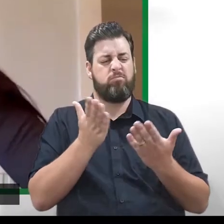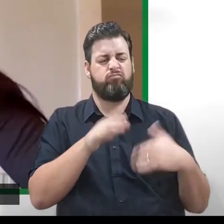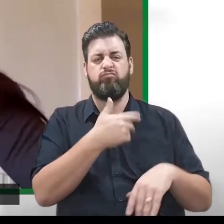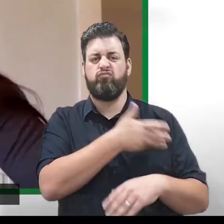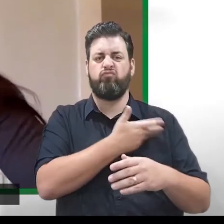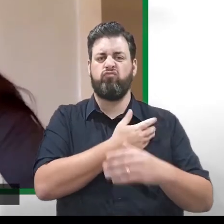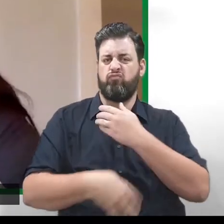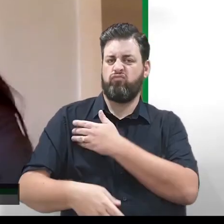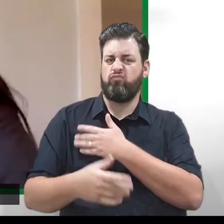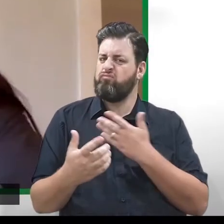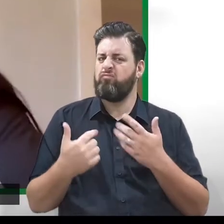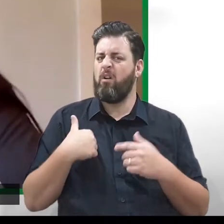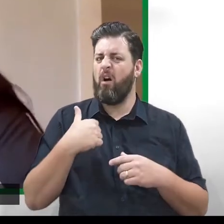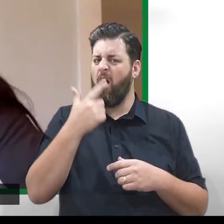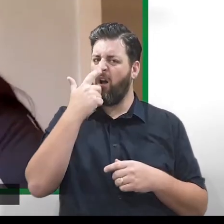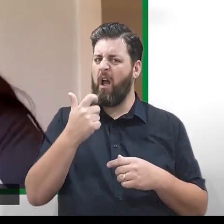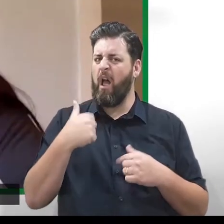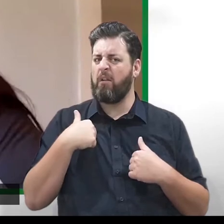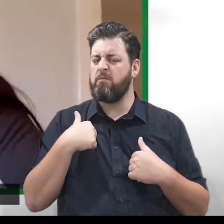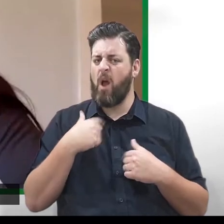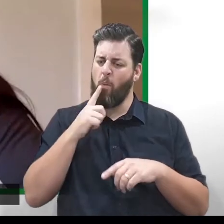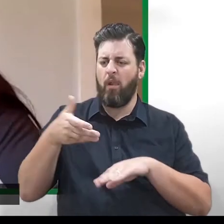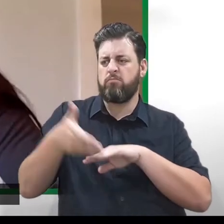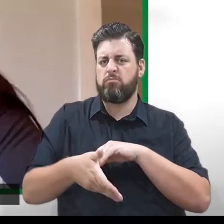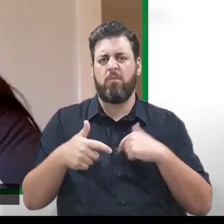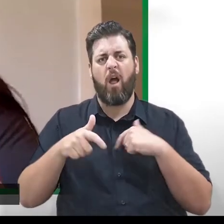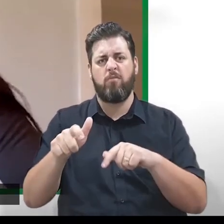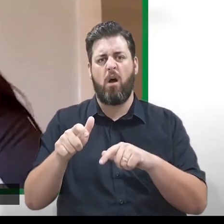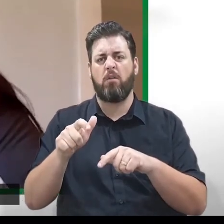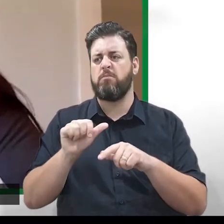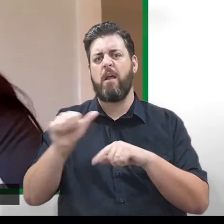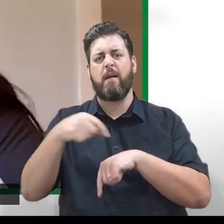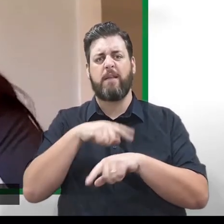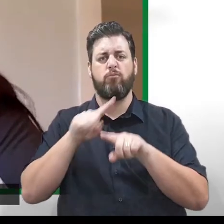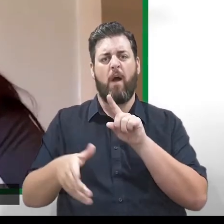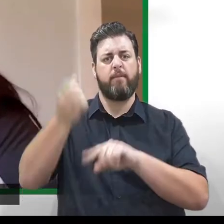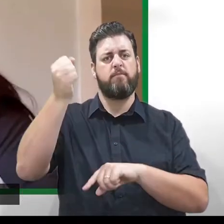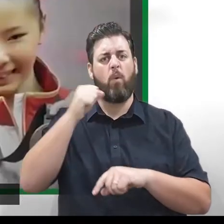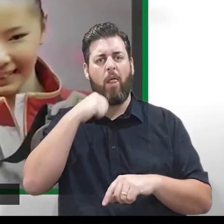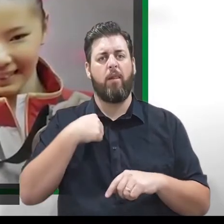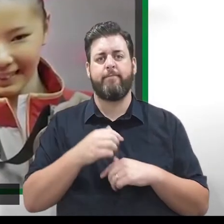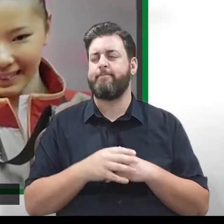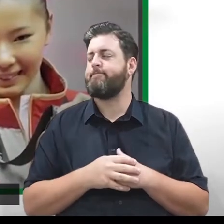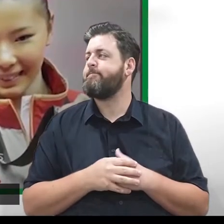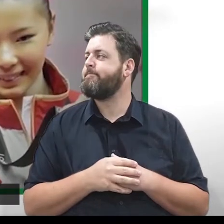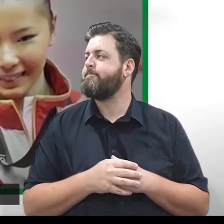yourselves back up and say, do you know what, I'm going to work really, really hard and go back next time and do really, really well?